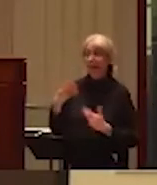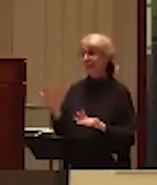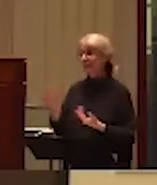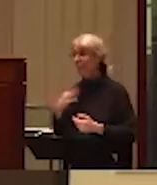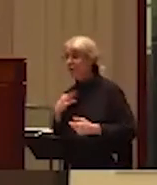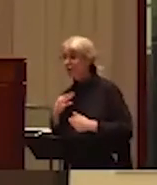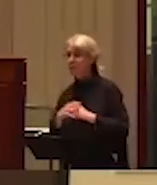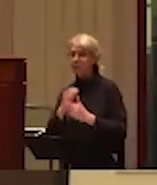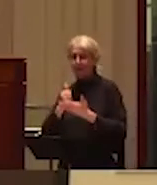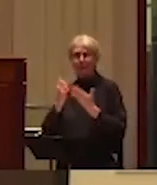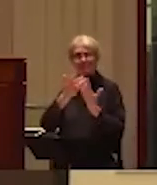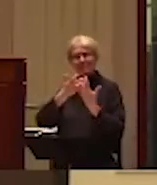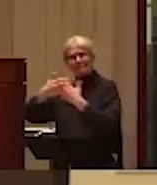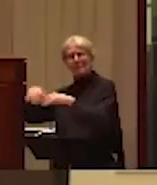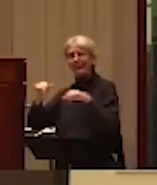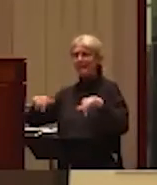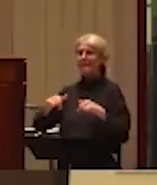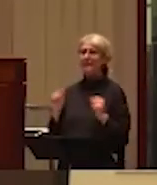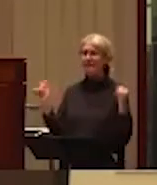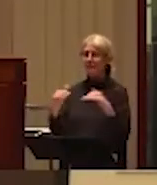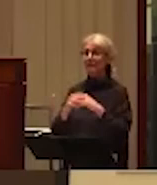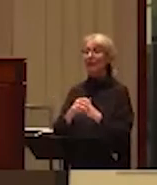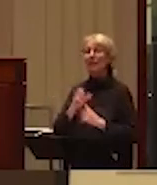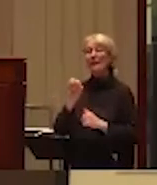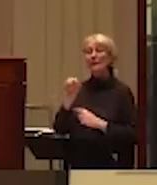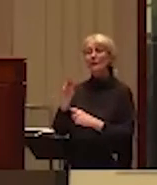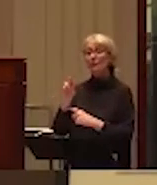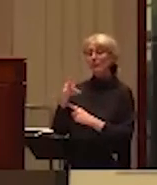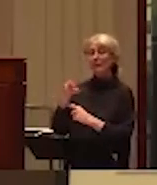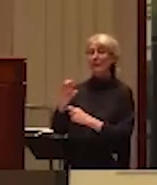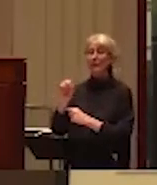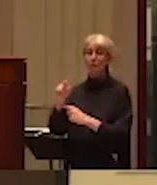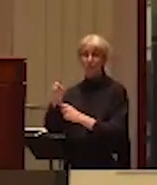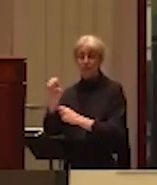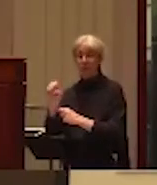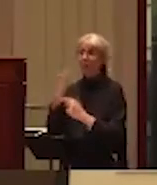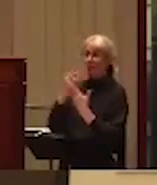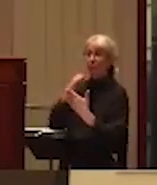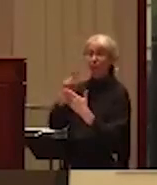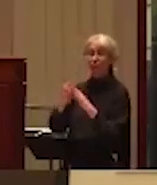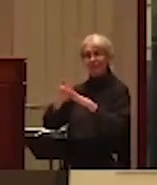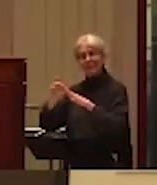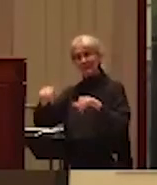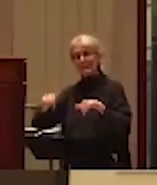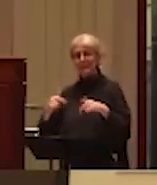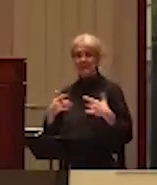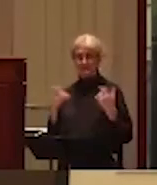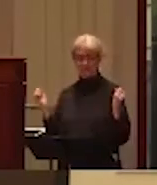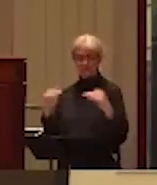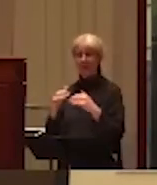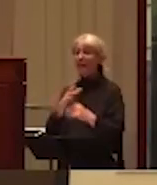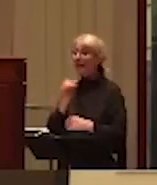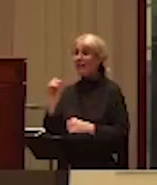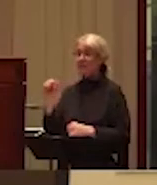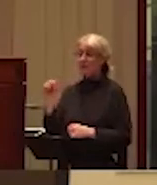Uh, my colleagues from SFU public square who are managing the event and the Sterling prize committee who did the,